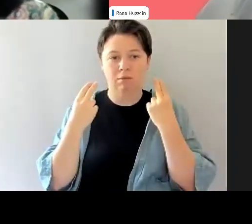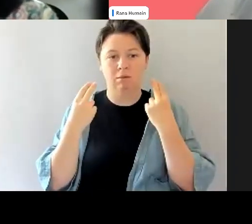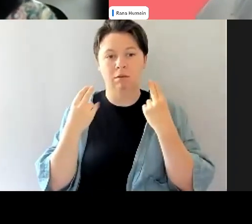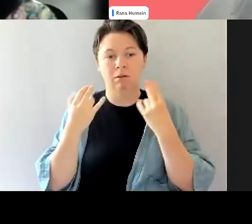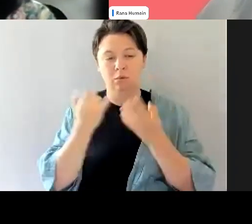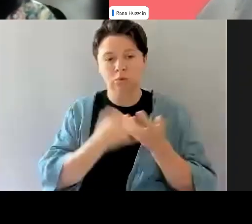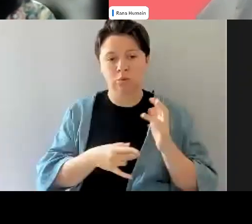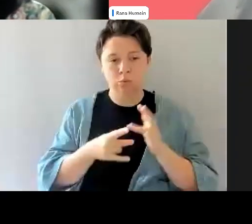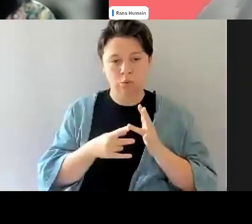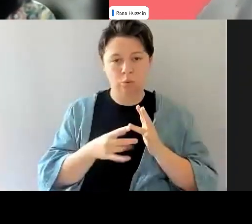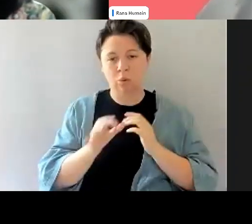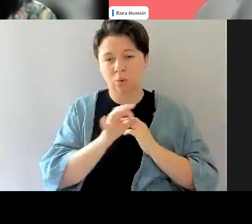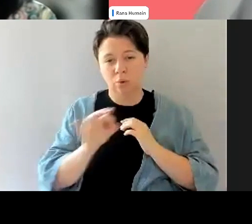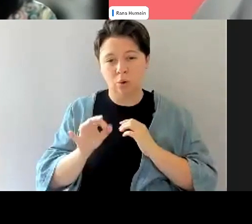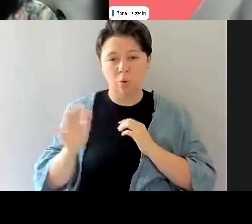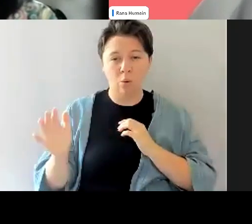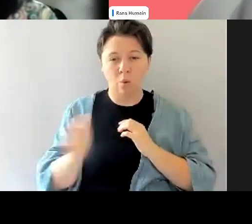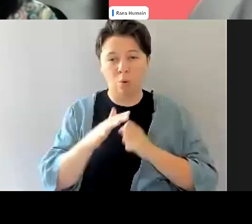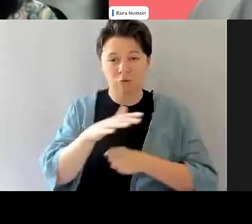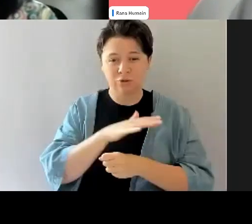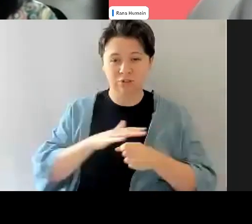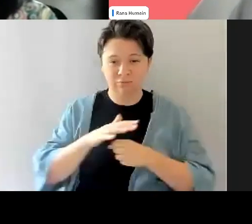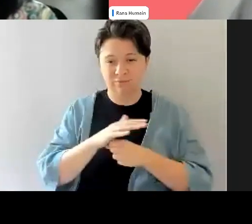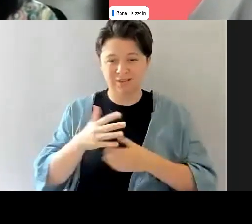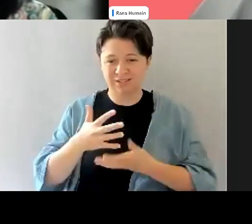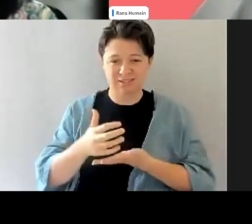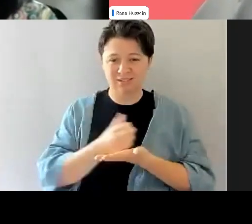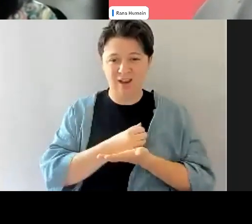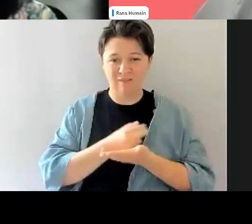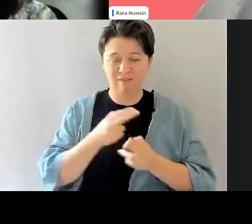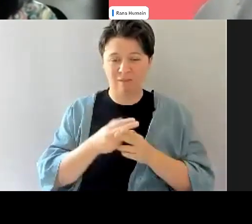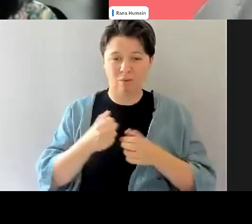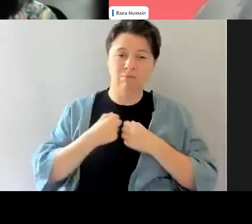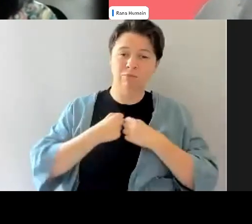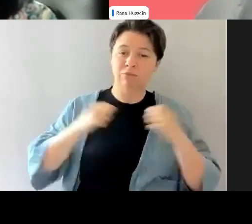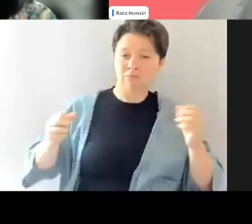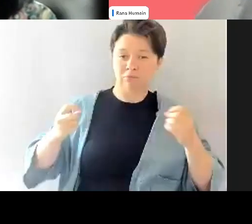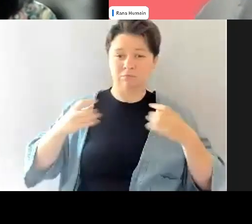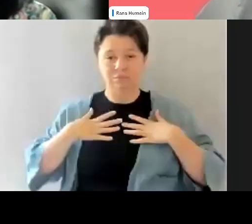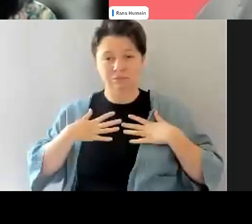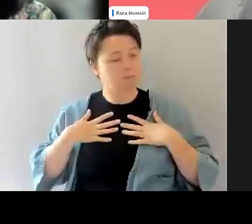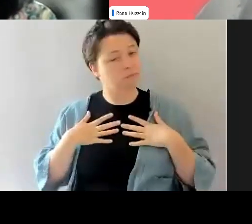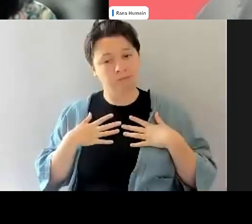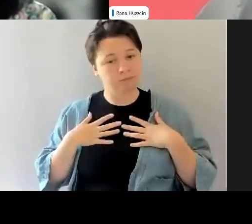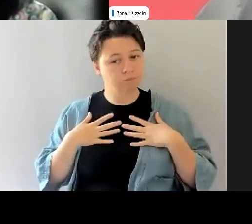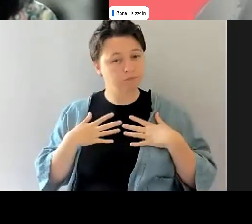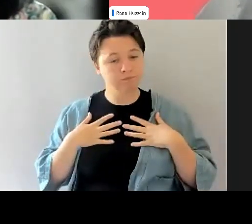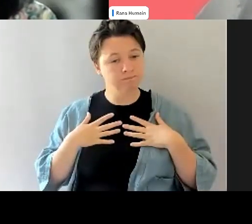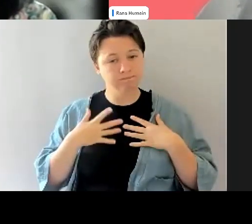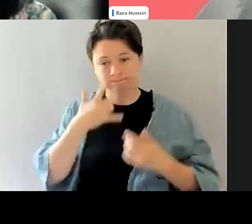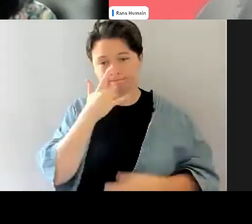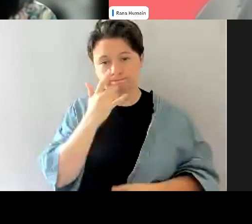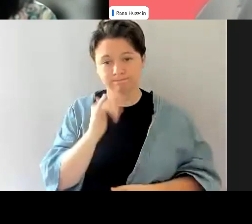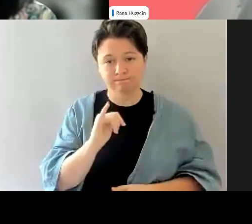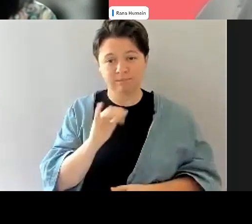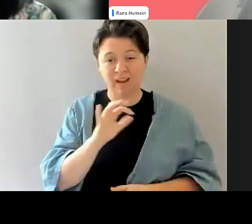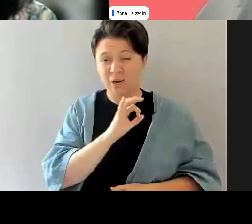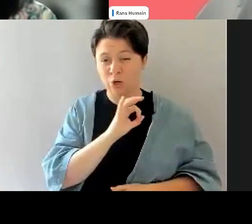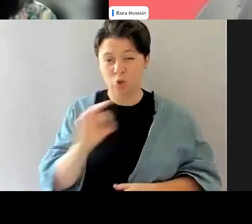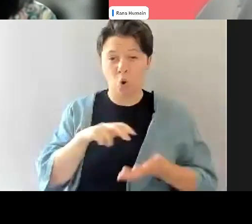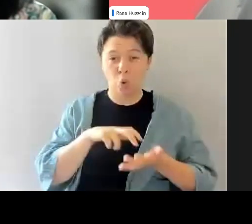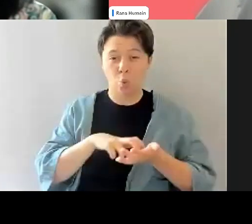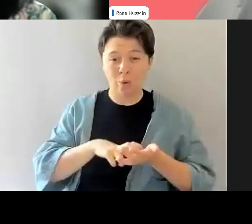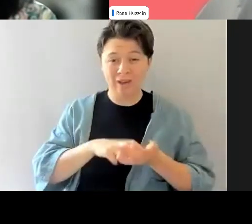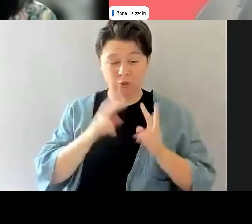so you don't, not all spaces are safe to show up as your true self. And, um, unfortunately, and, and it's not a sign of weakness to be able to